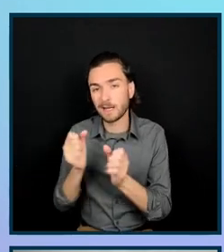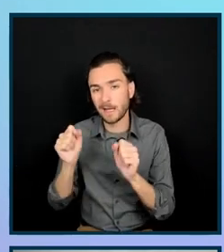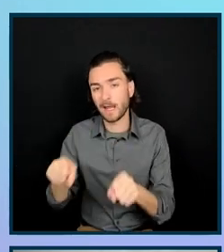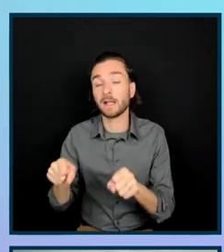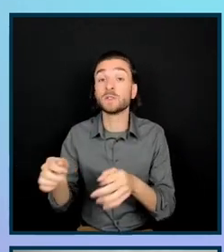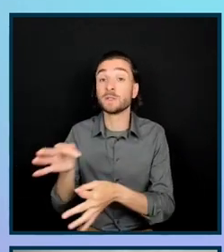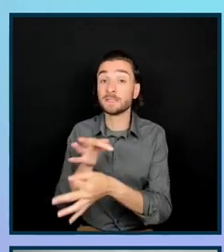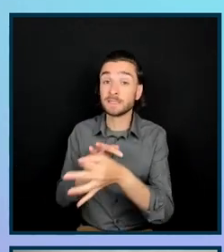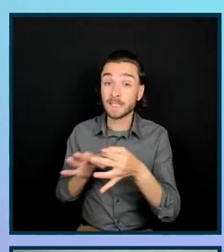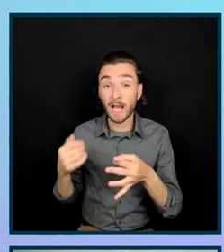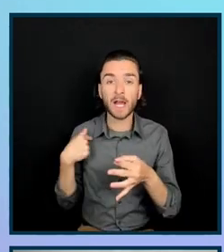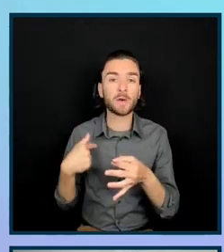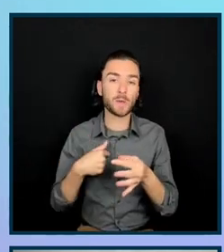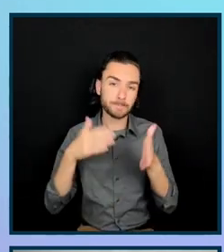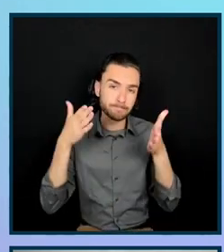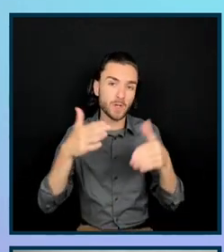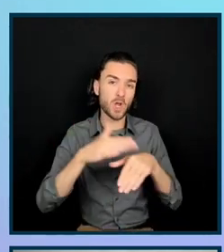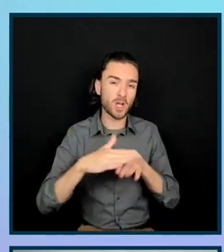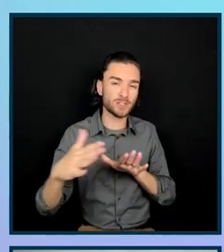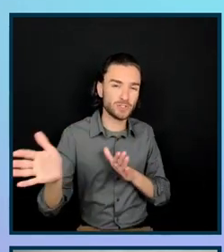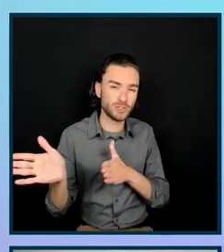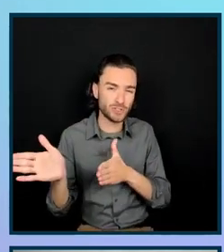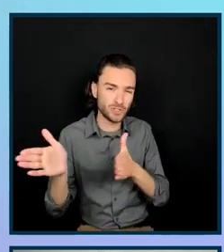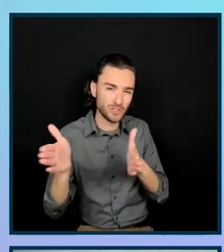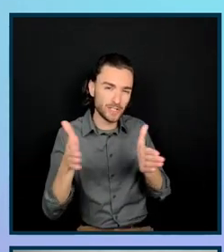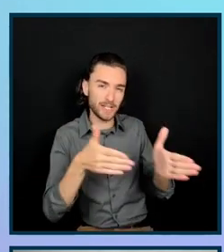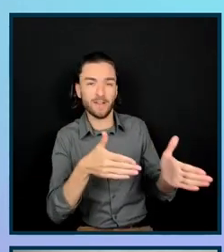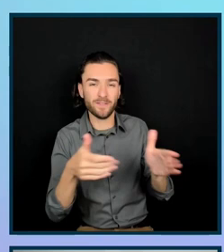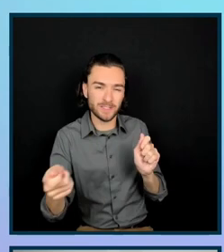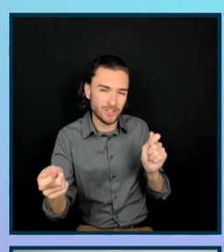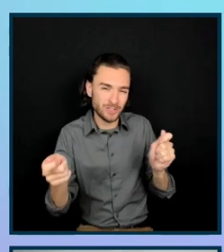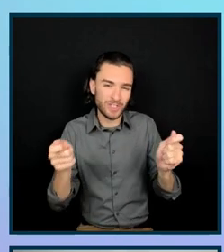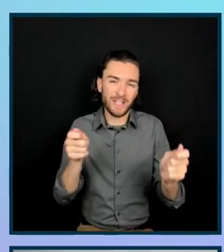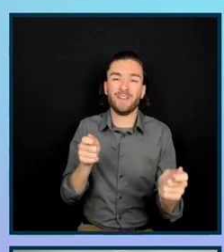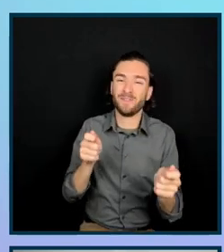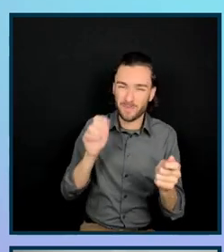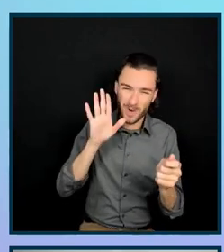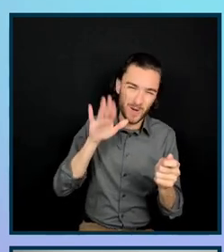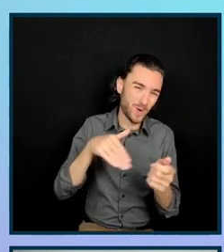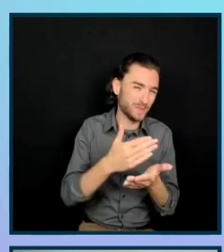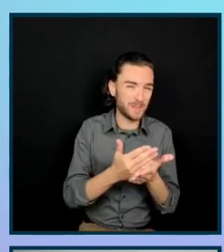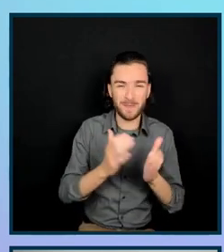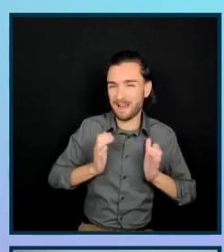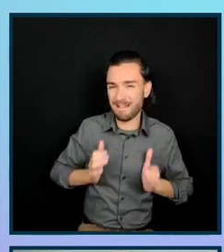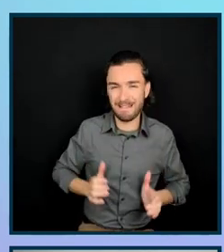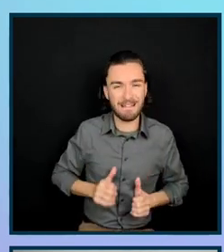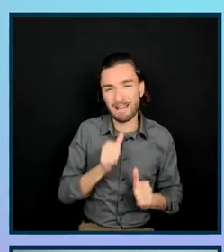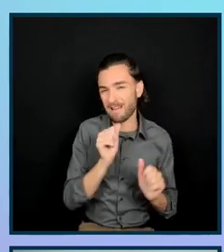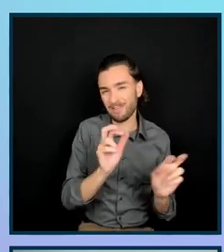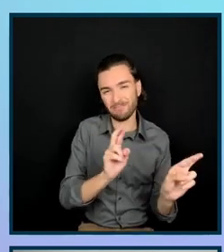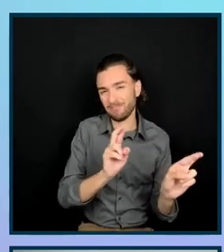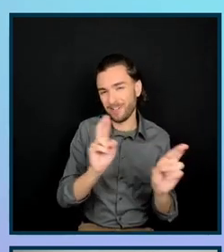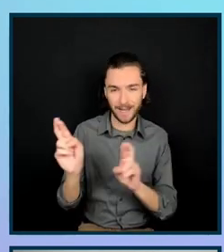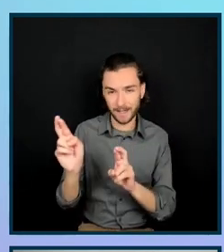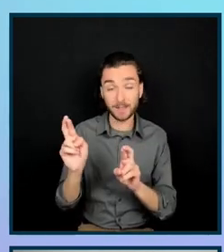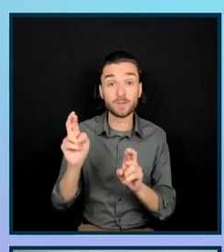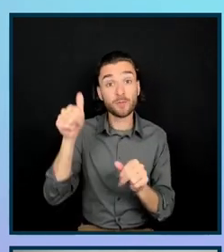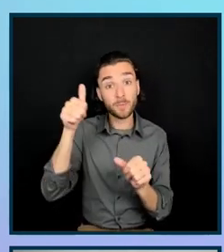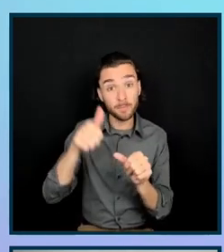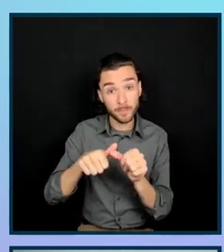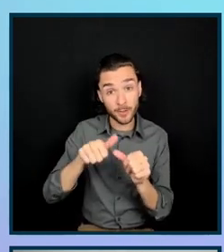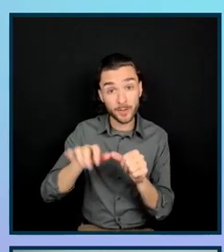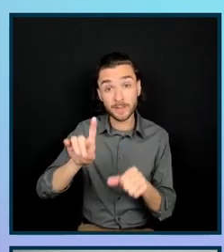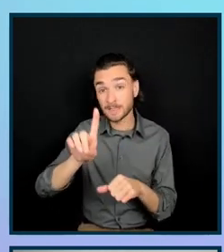even into the research phase when it's possible, but some clients aren't quite there yet. So, it's important to remember that disability awareness